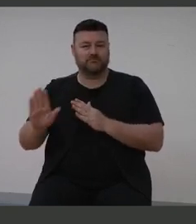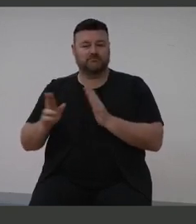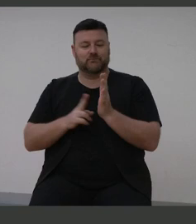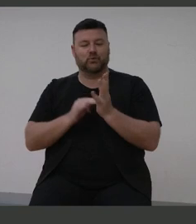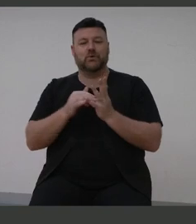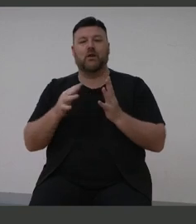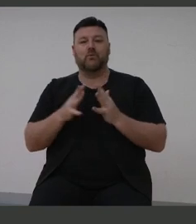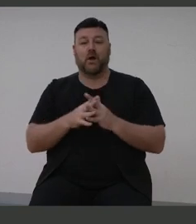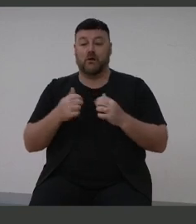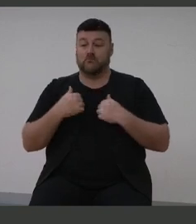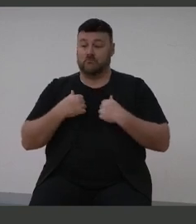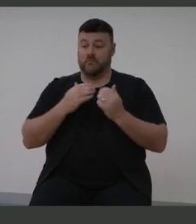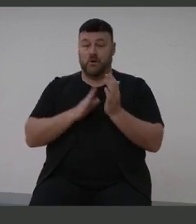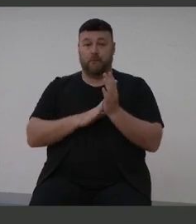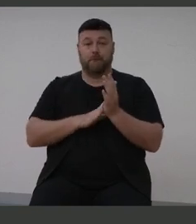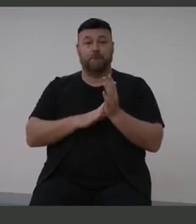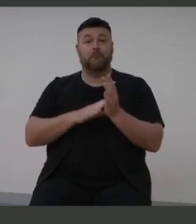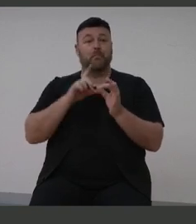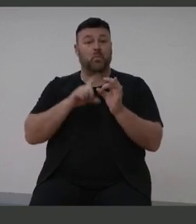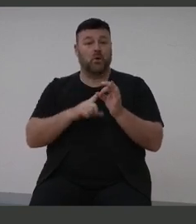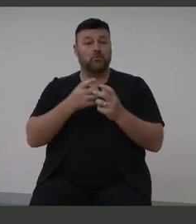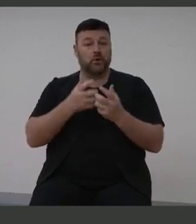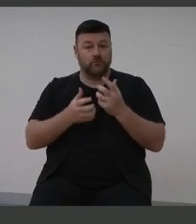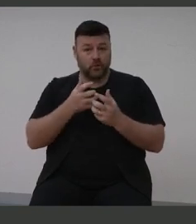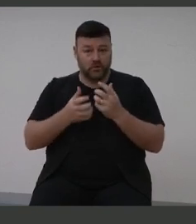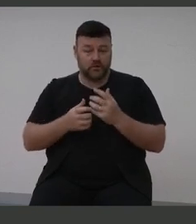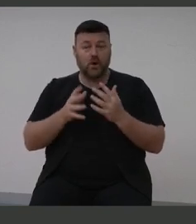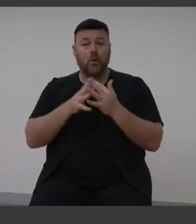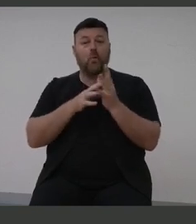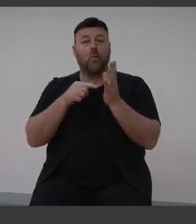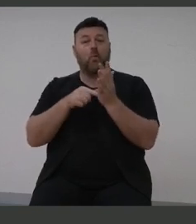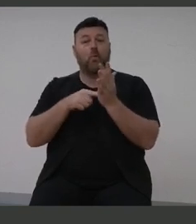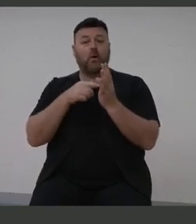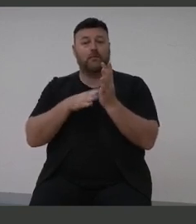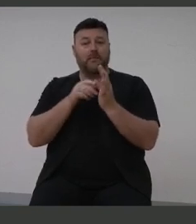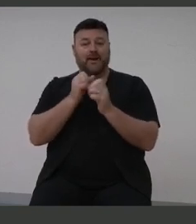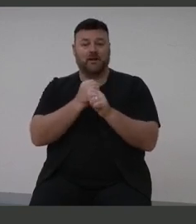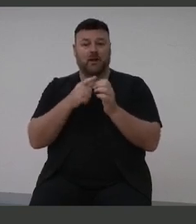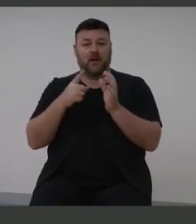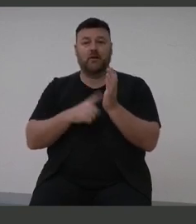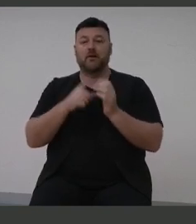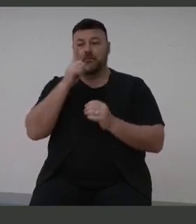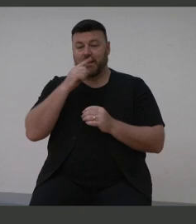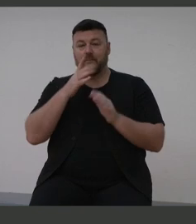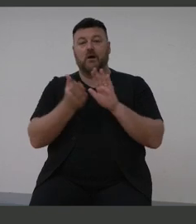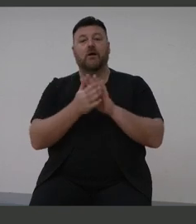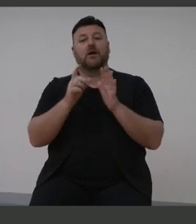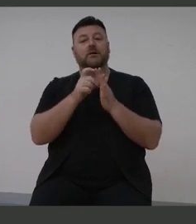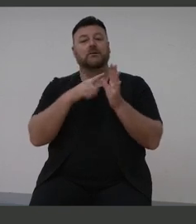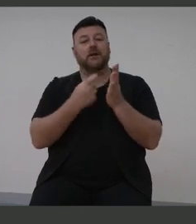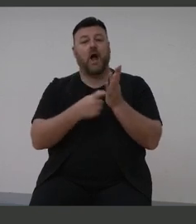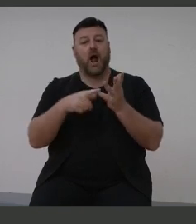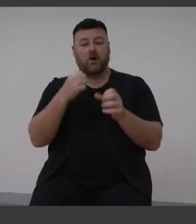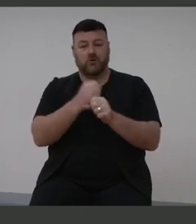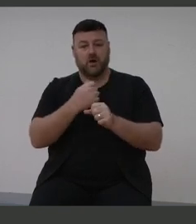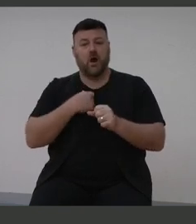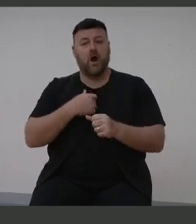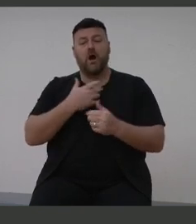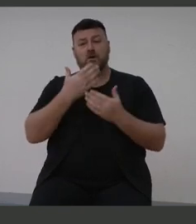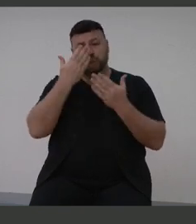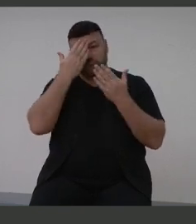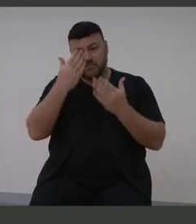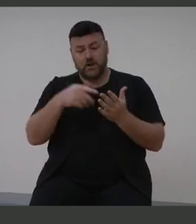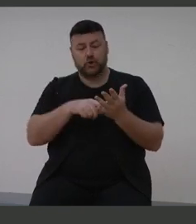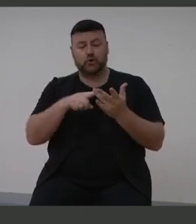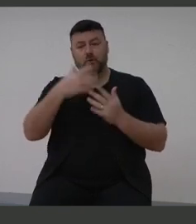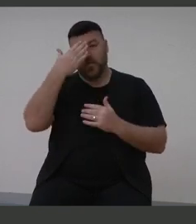Macquarie University is on the lands of the watermatical people of the dark nation and I'd like to pay my respects to elders past and present and